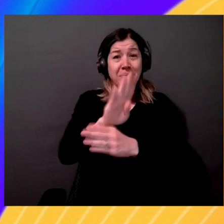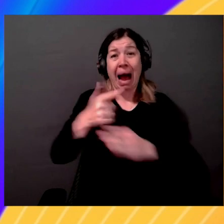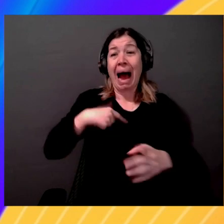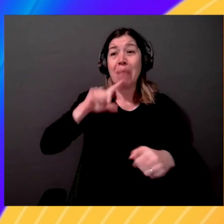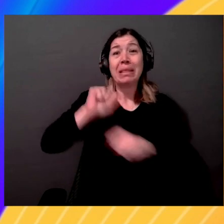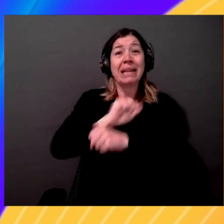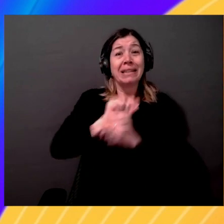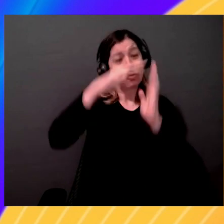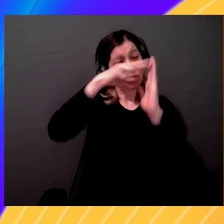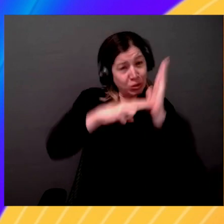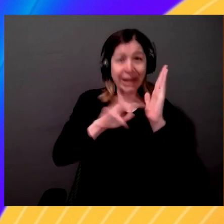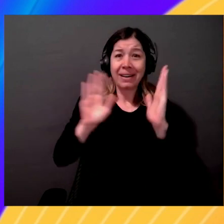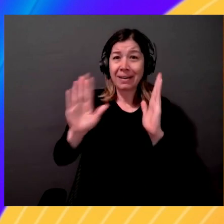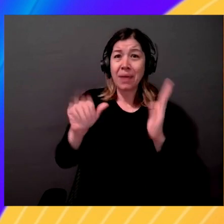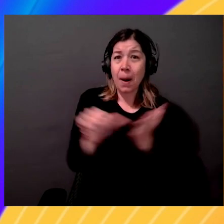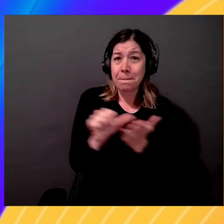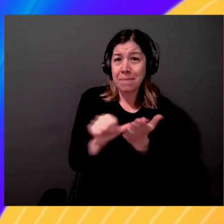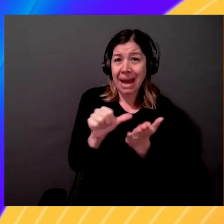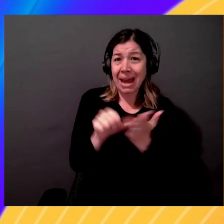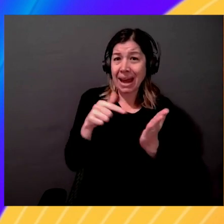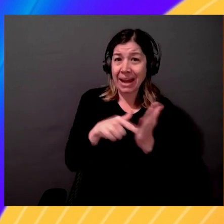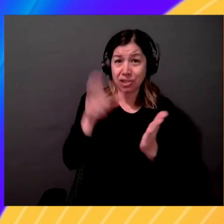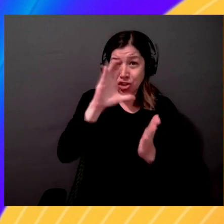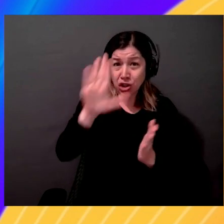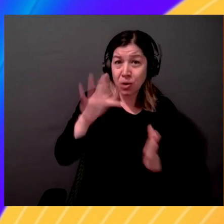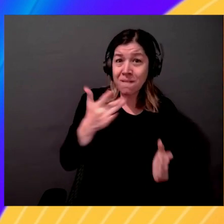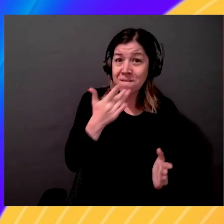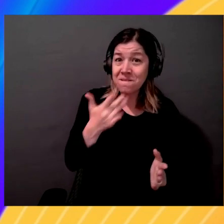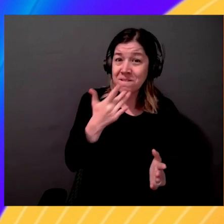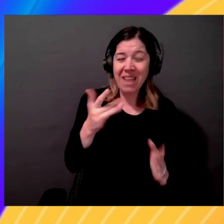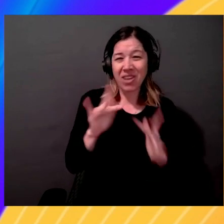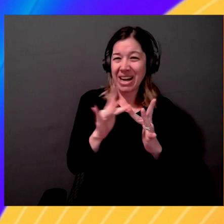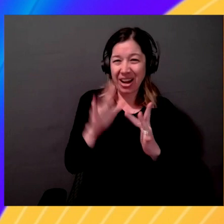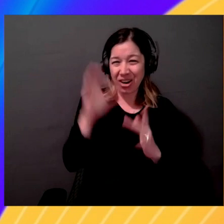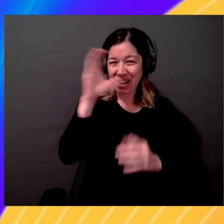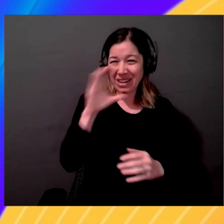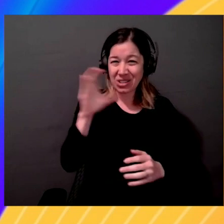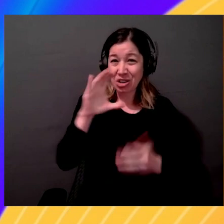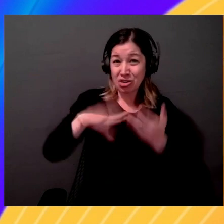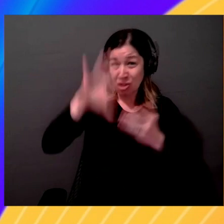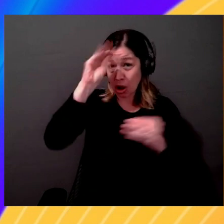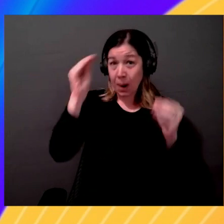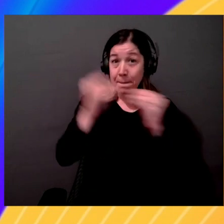Search it on your favorite internet search engine. Learn more about Amazon Bedrock, AWS